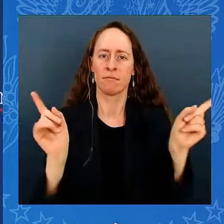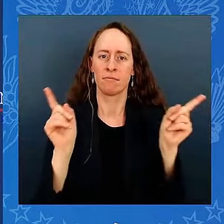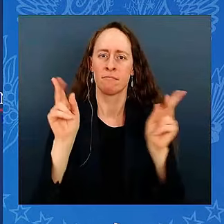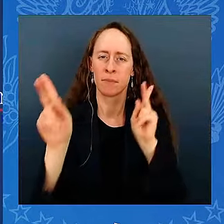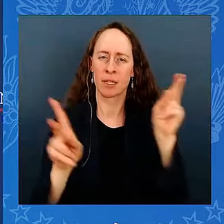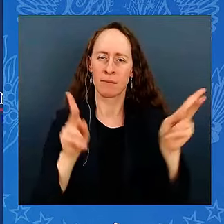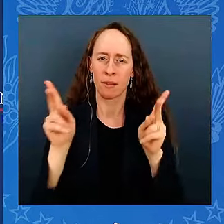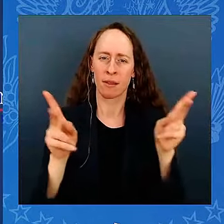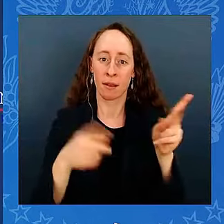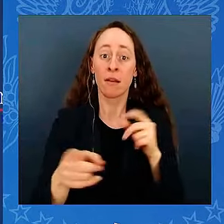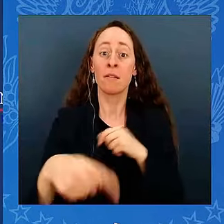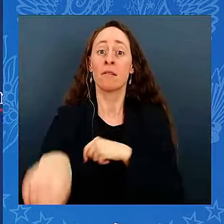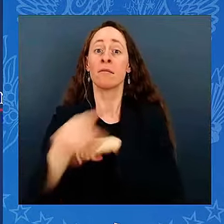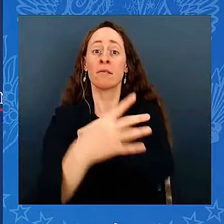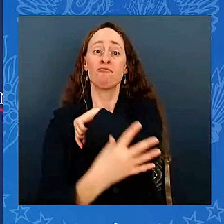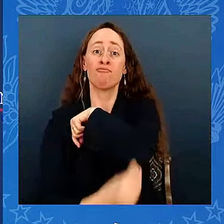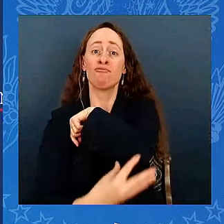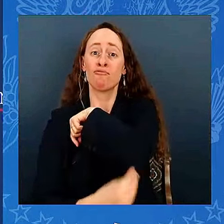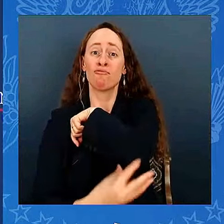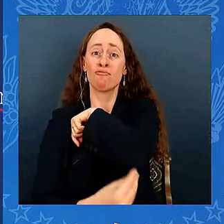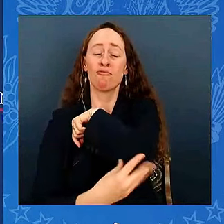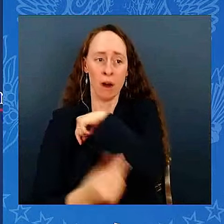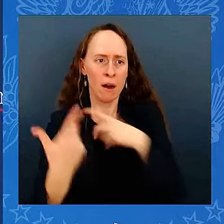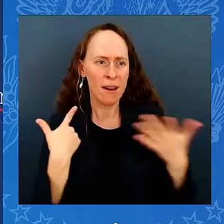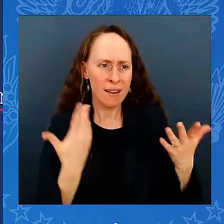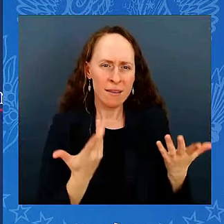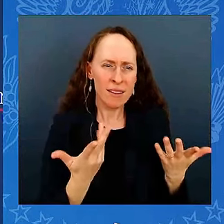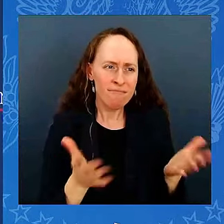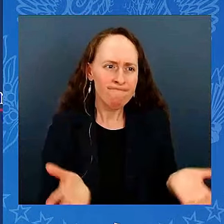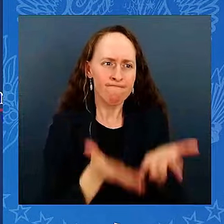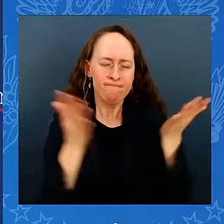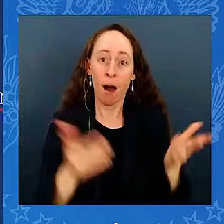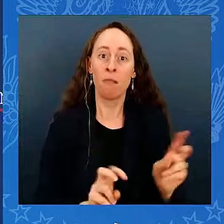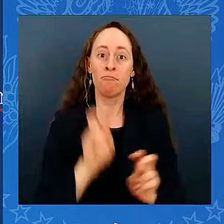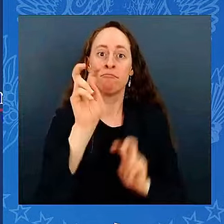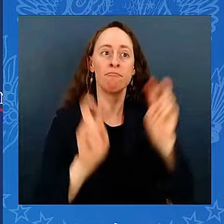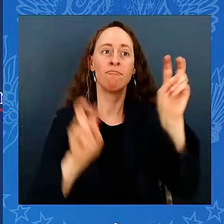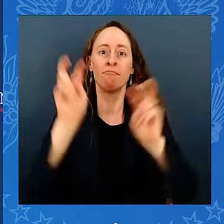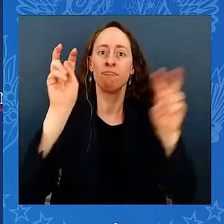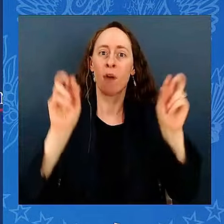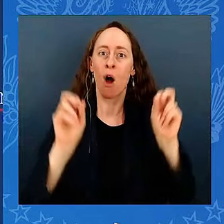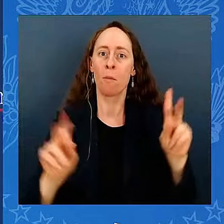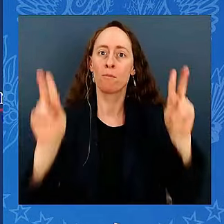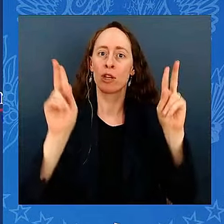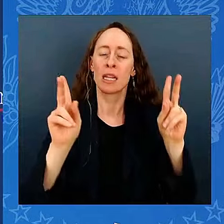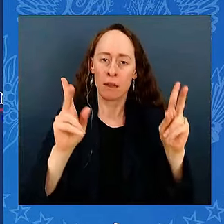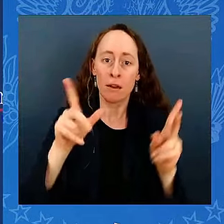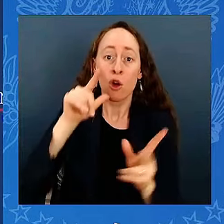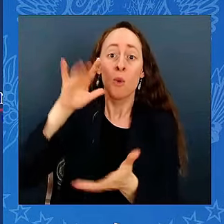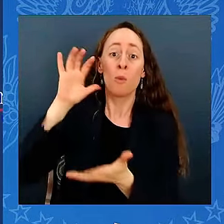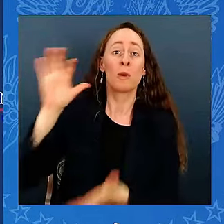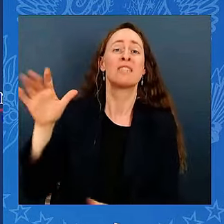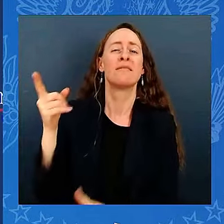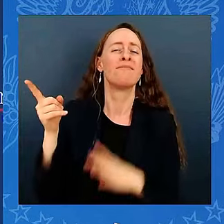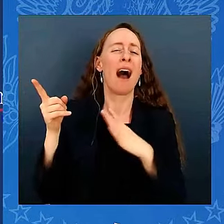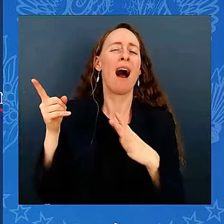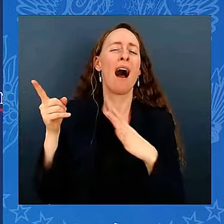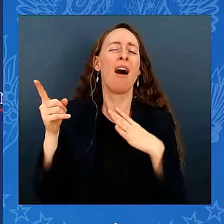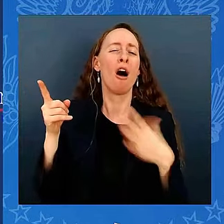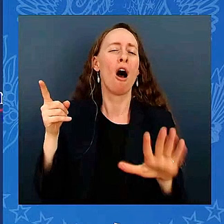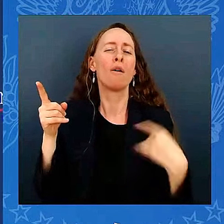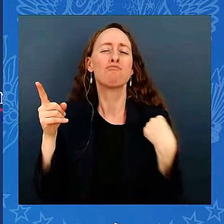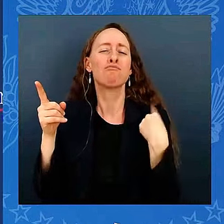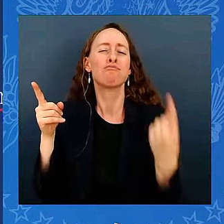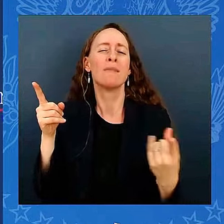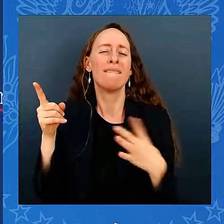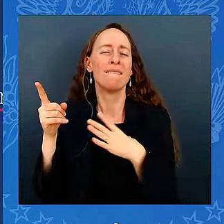very well, and the wealthy continue to do very well. We all do well. And we are doing well. Working families and the middle class are